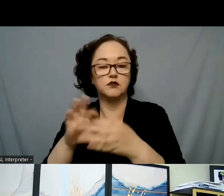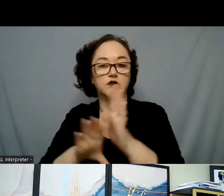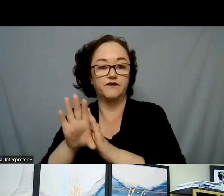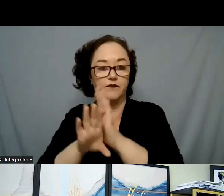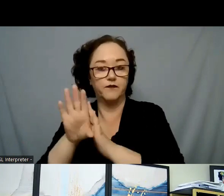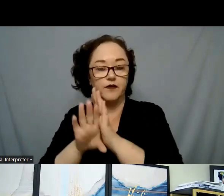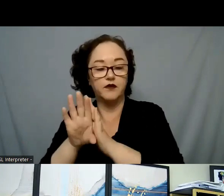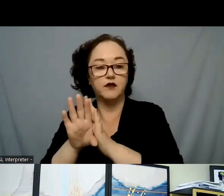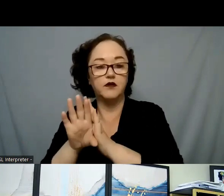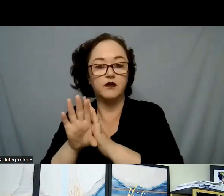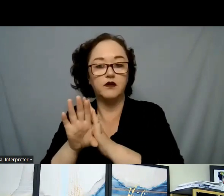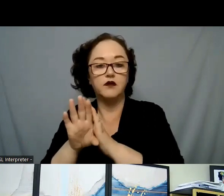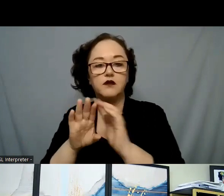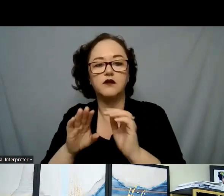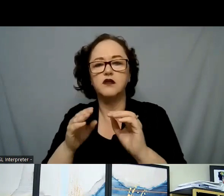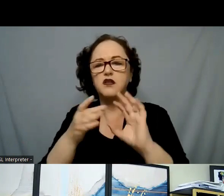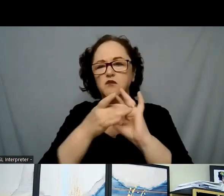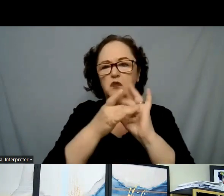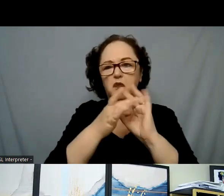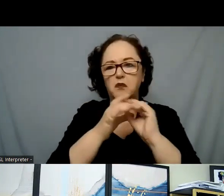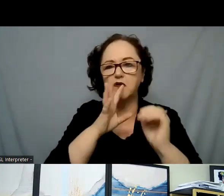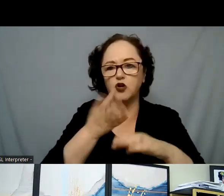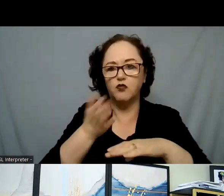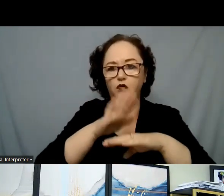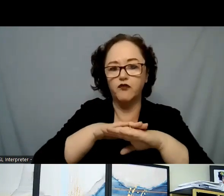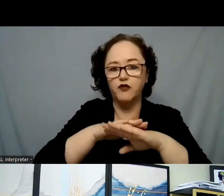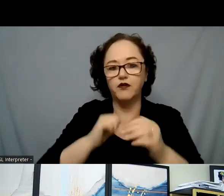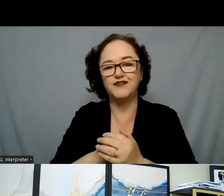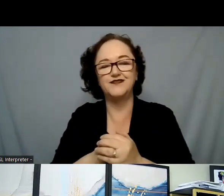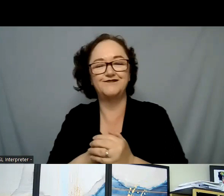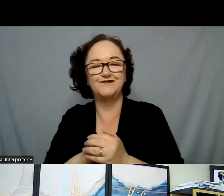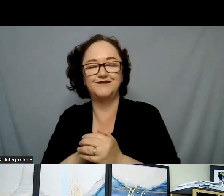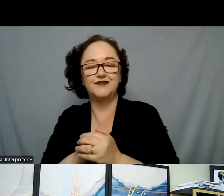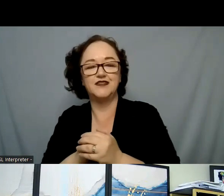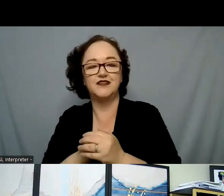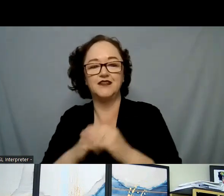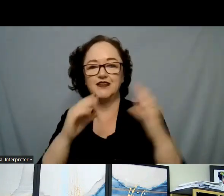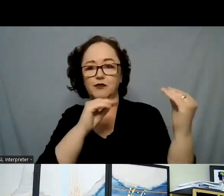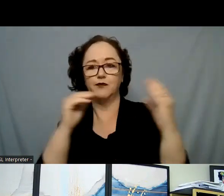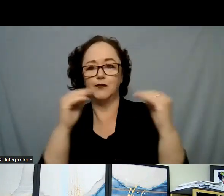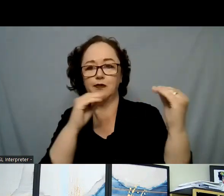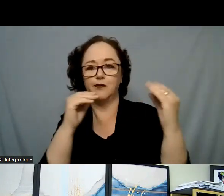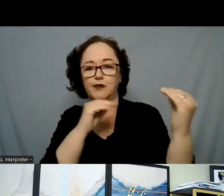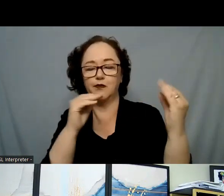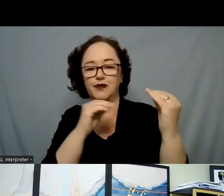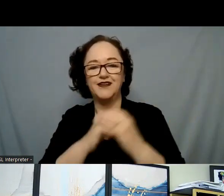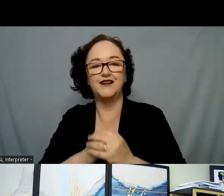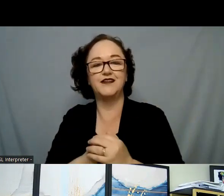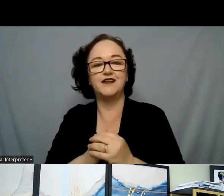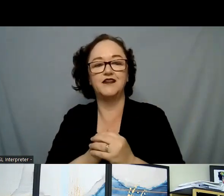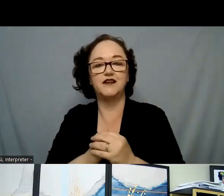paraprofessional counseling services. Next, we have our Dr. Fitzgerald. He has a